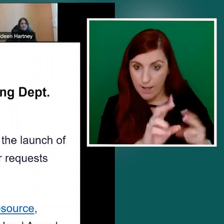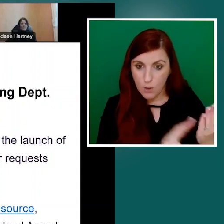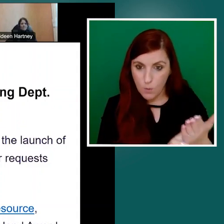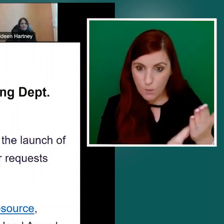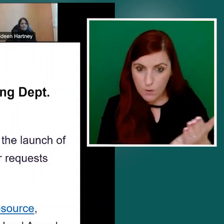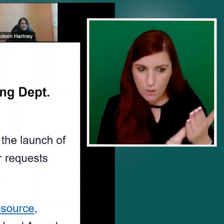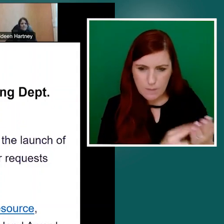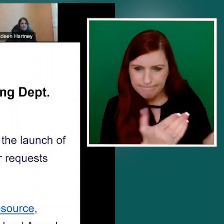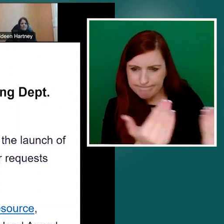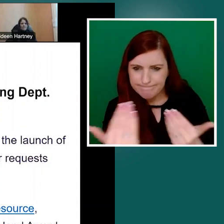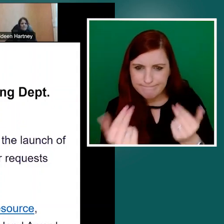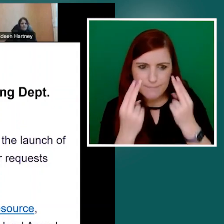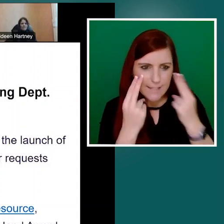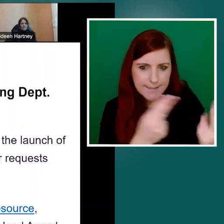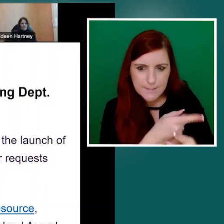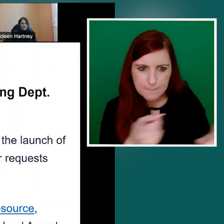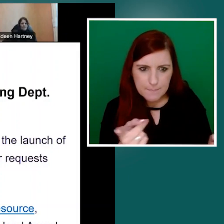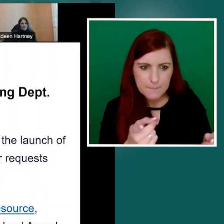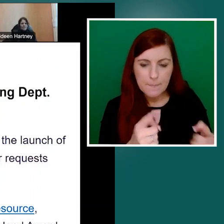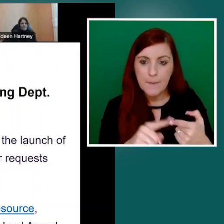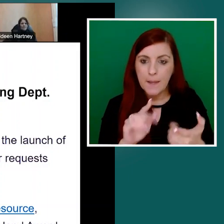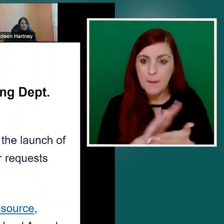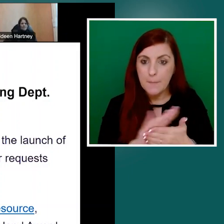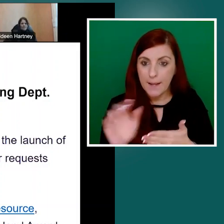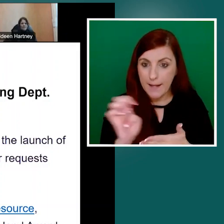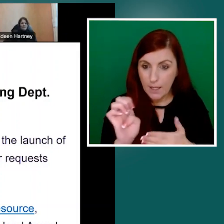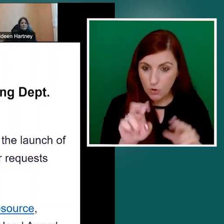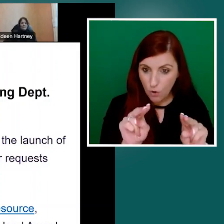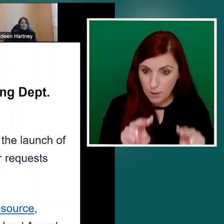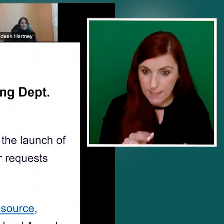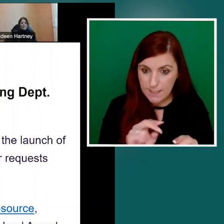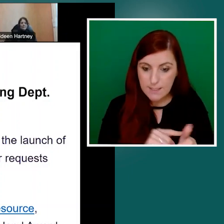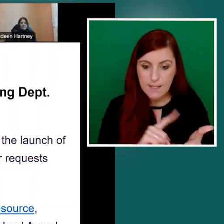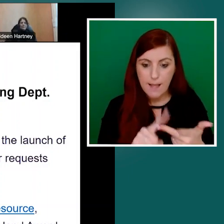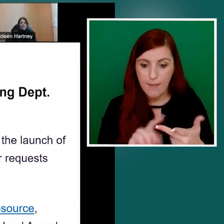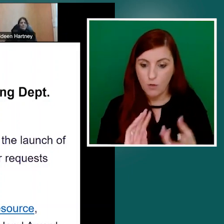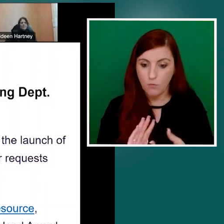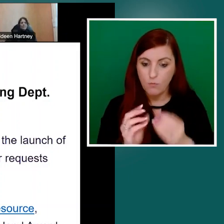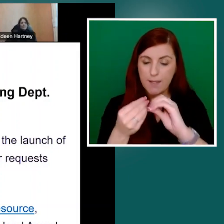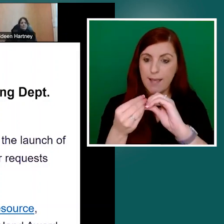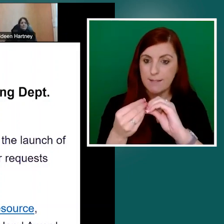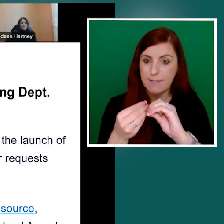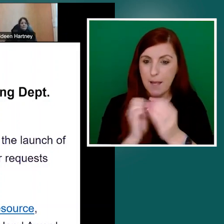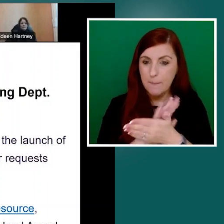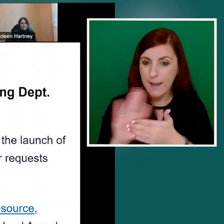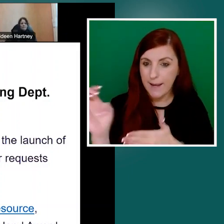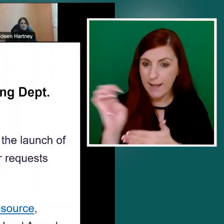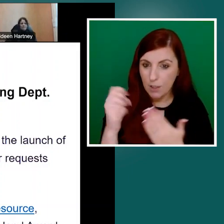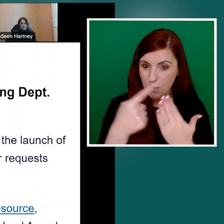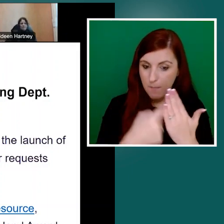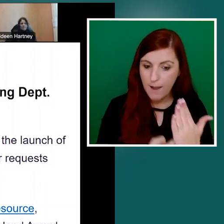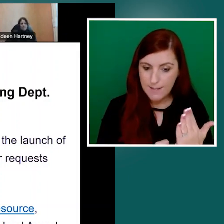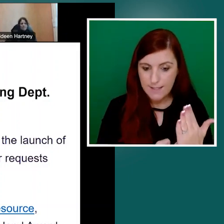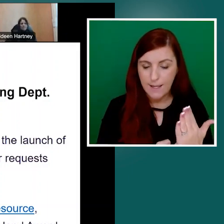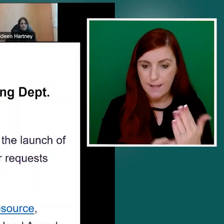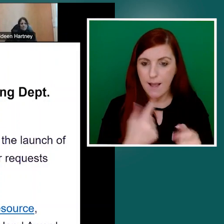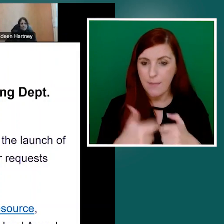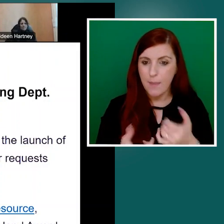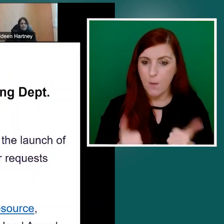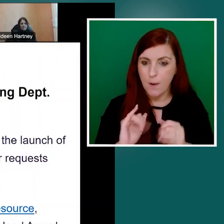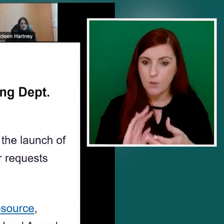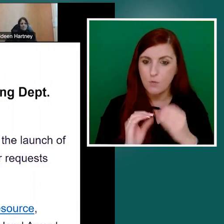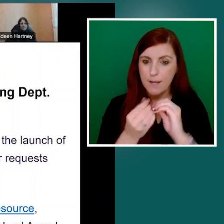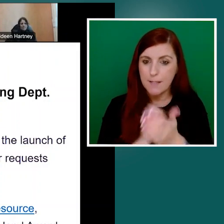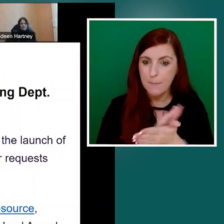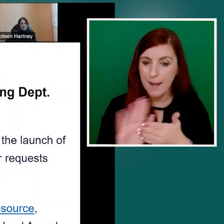a plain English policy and they created plain language and English champions, new documents. And now they're into